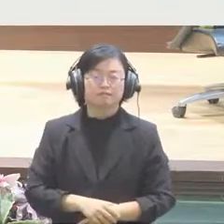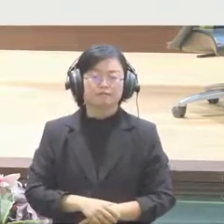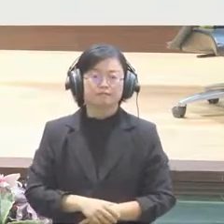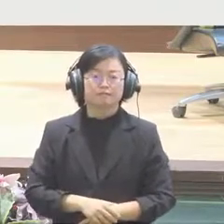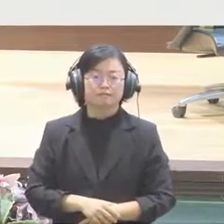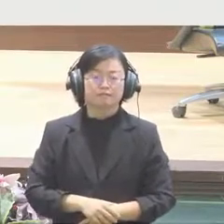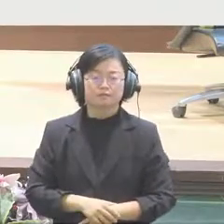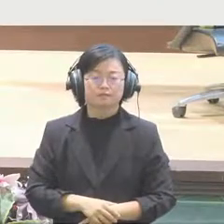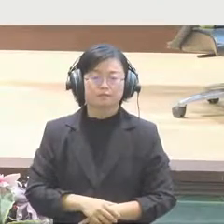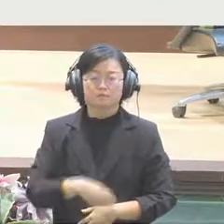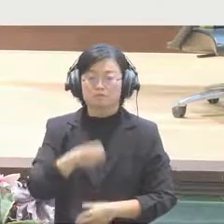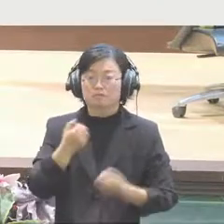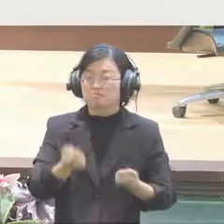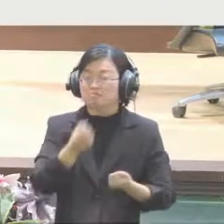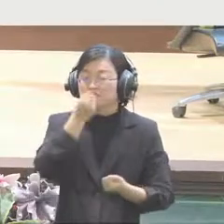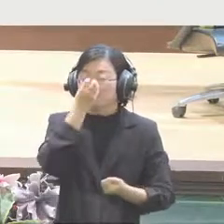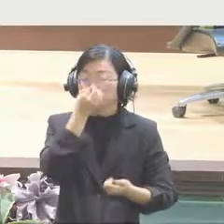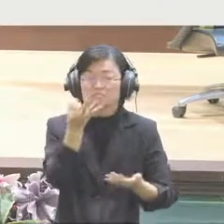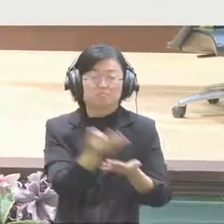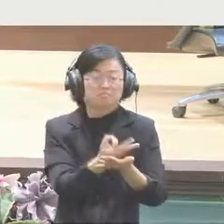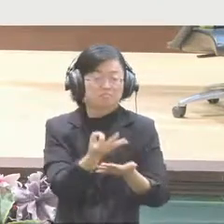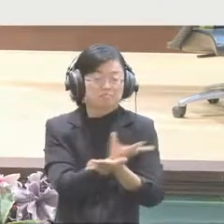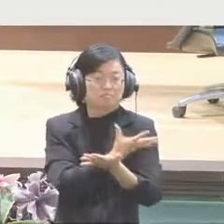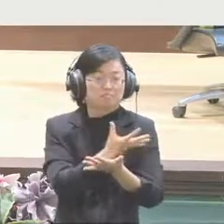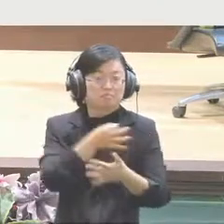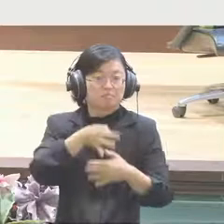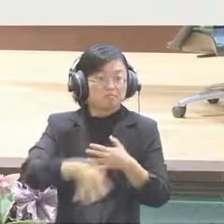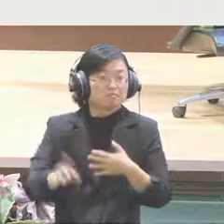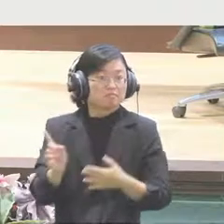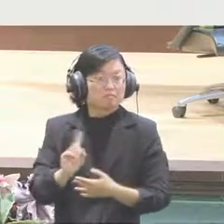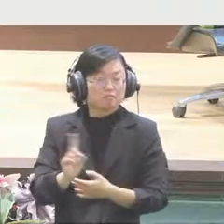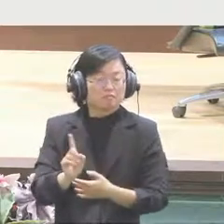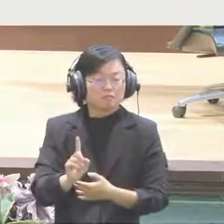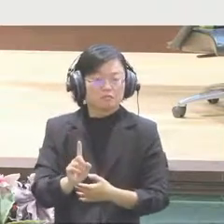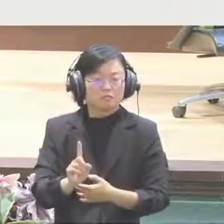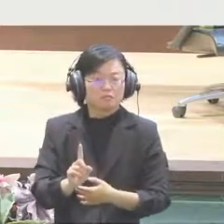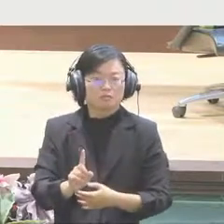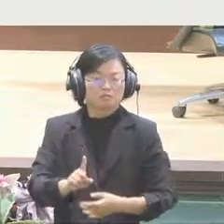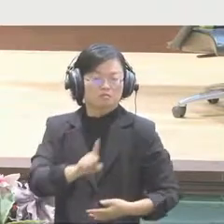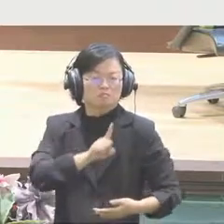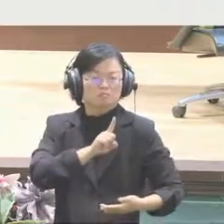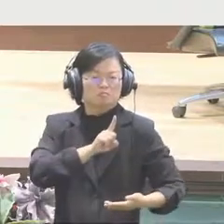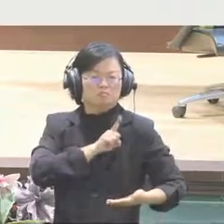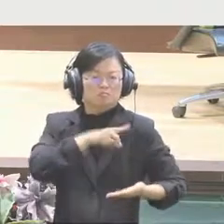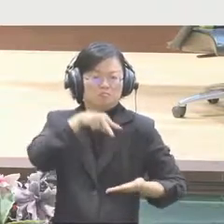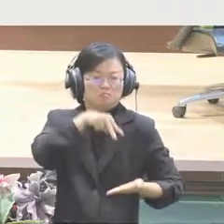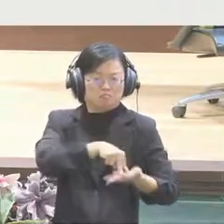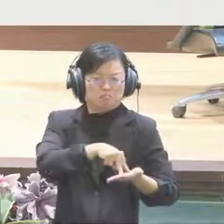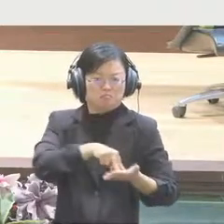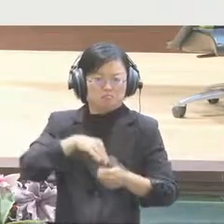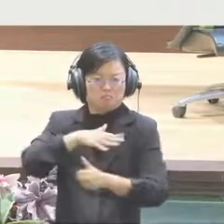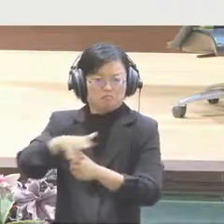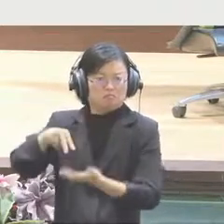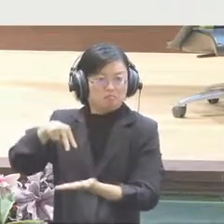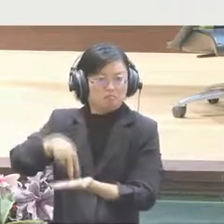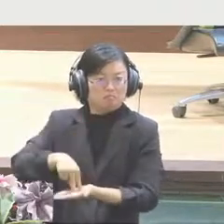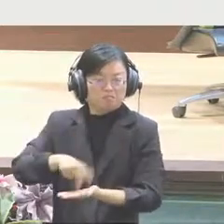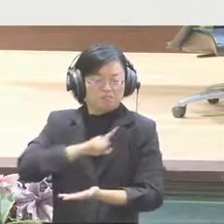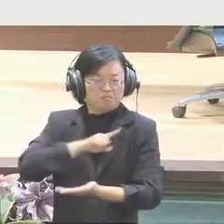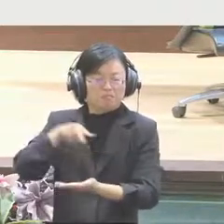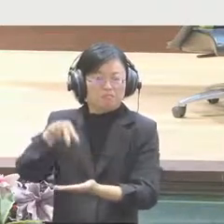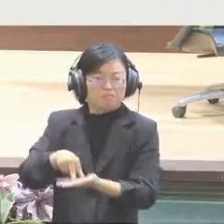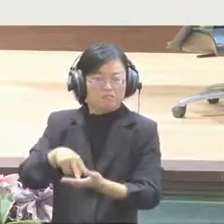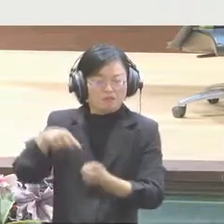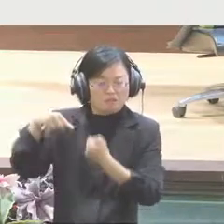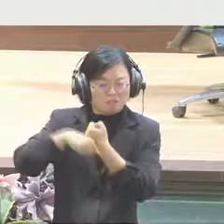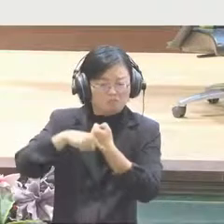critical, independent, socially relevant policy research on local issues. So, we think that we need more policy